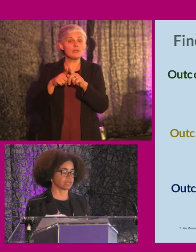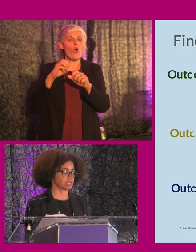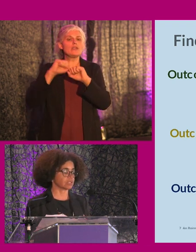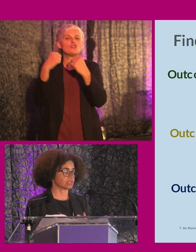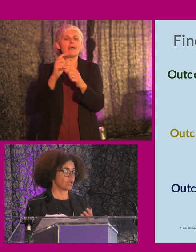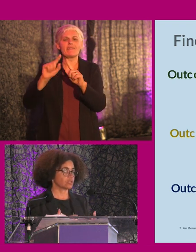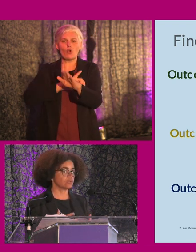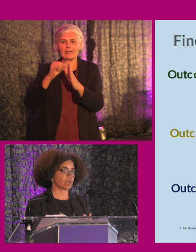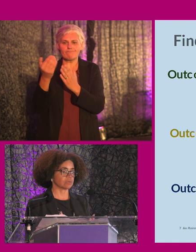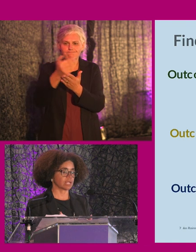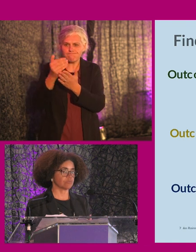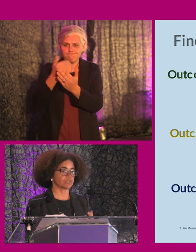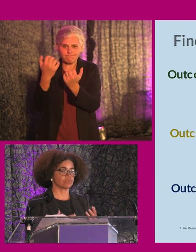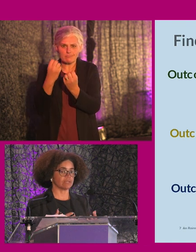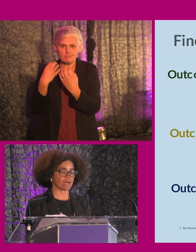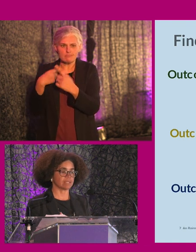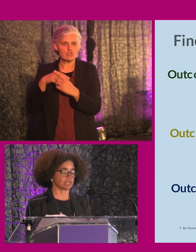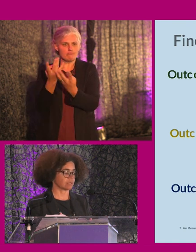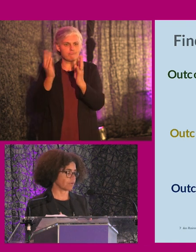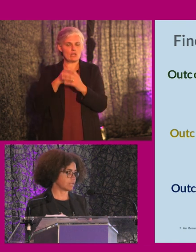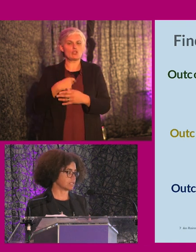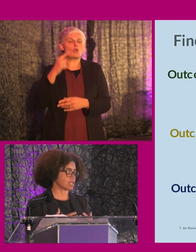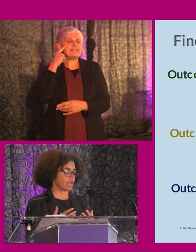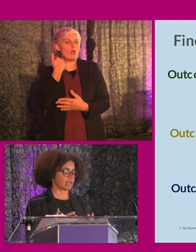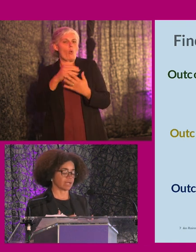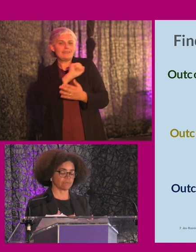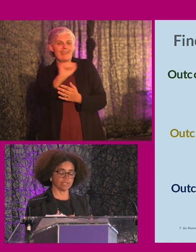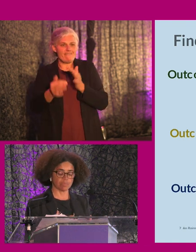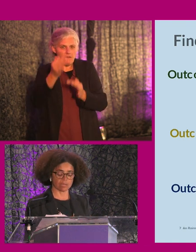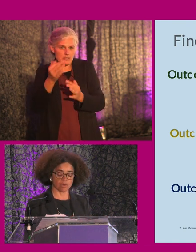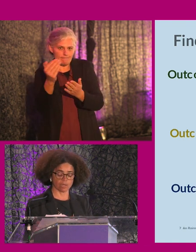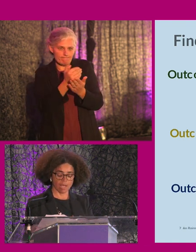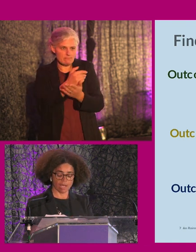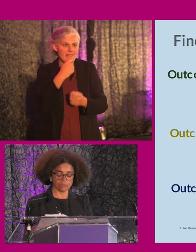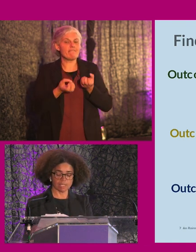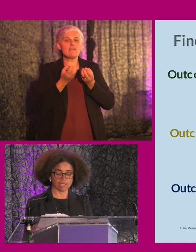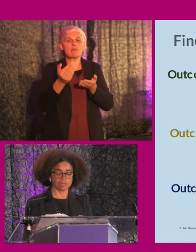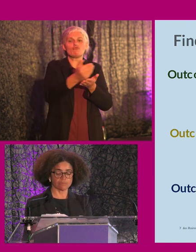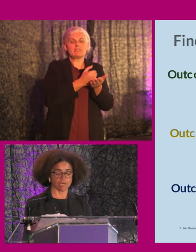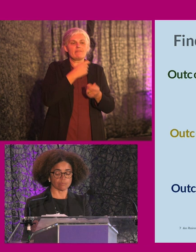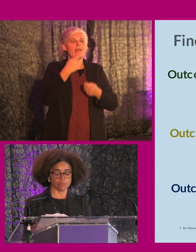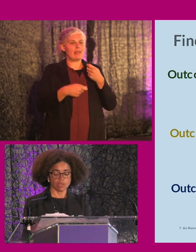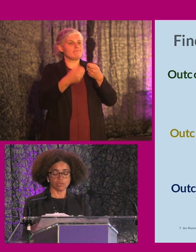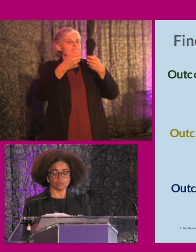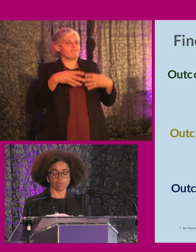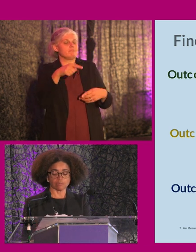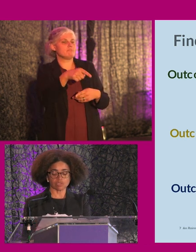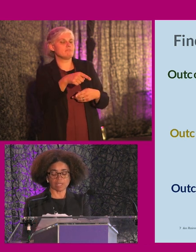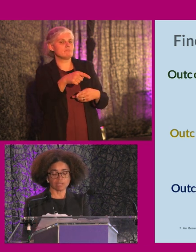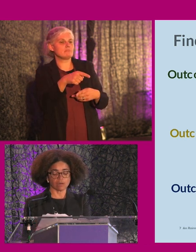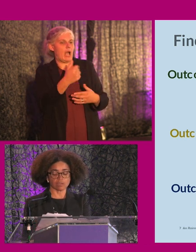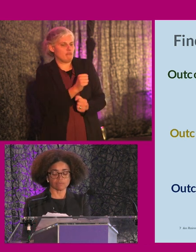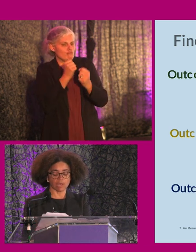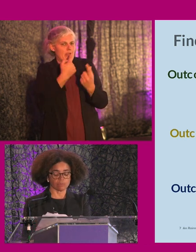organizations to round tables to really validate the findings and get feedback on and really kind of, um, you know, um,